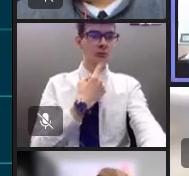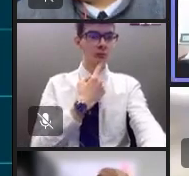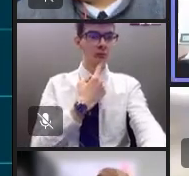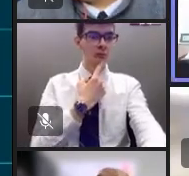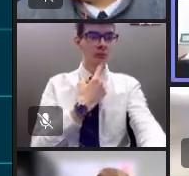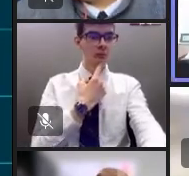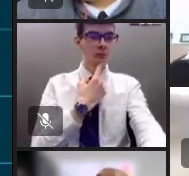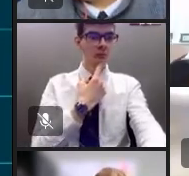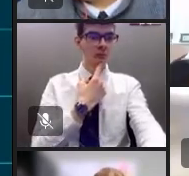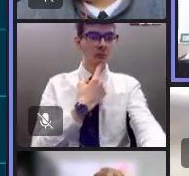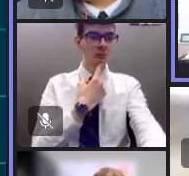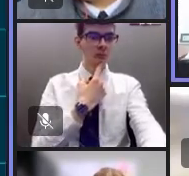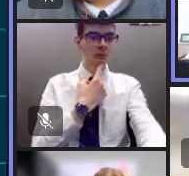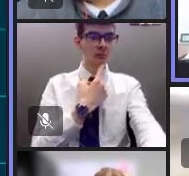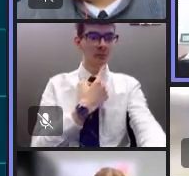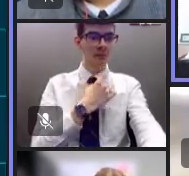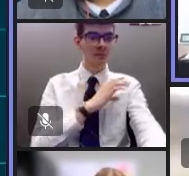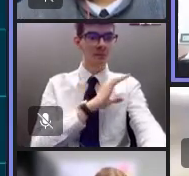Or not?